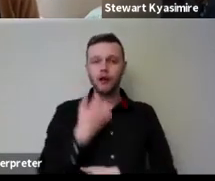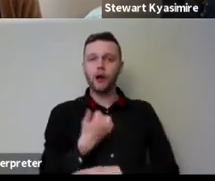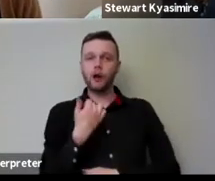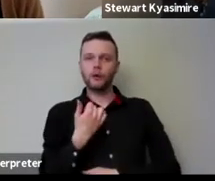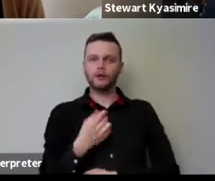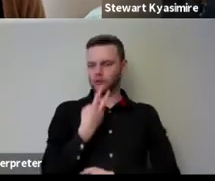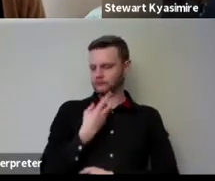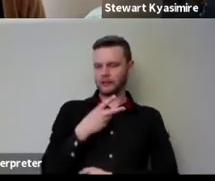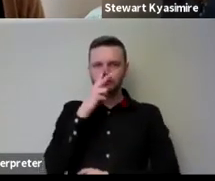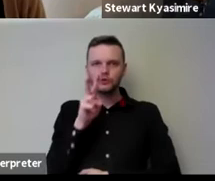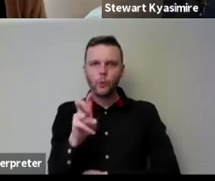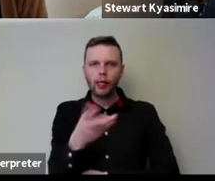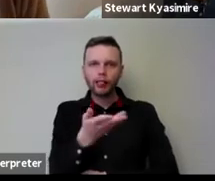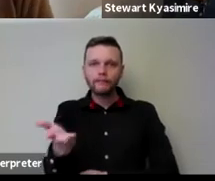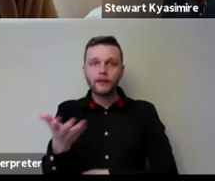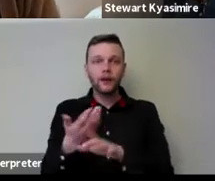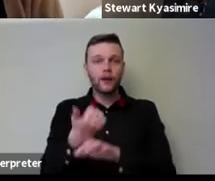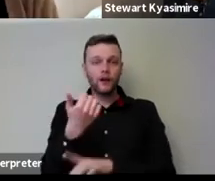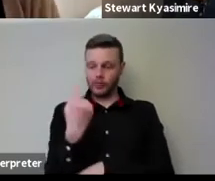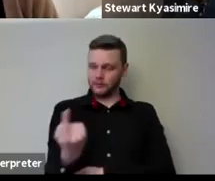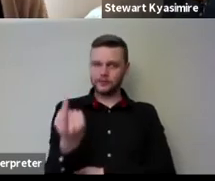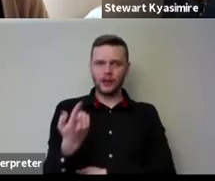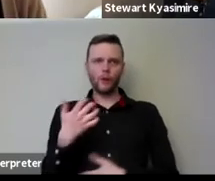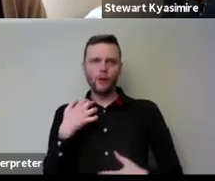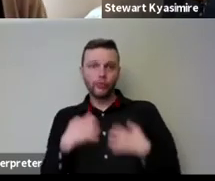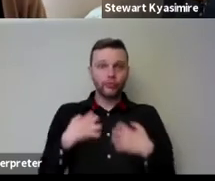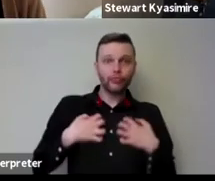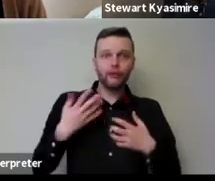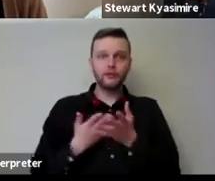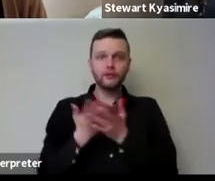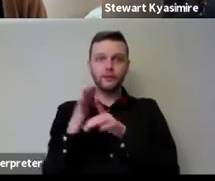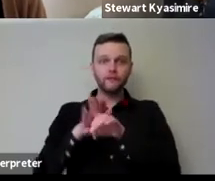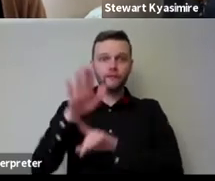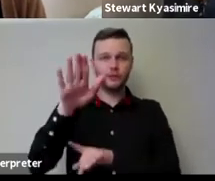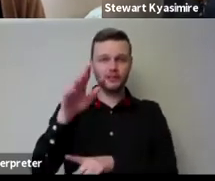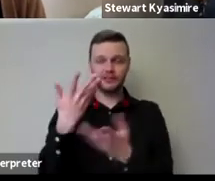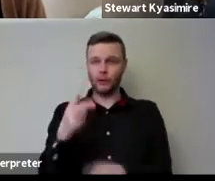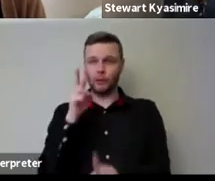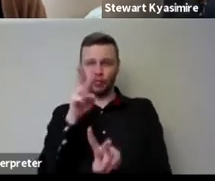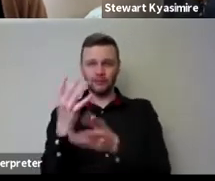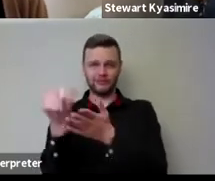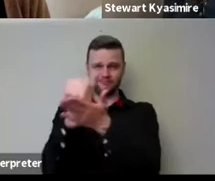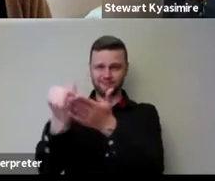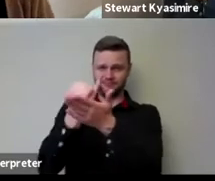12 year olds you guys have how they thrive into a future that currently looks pretty damn awful